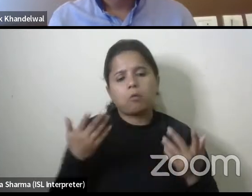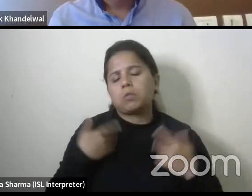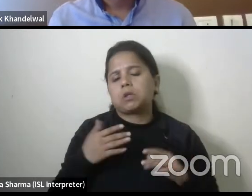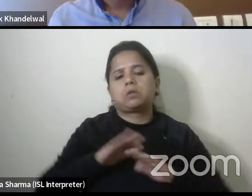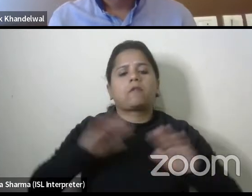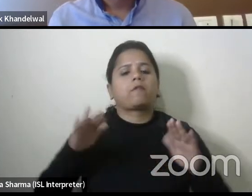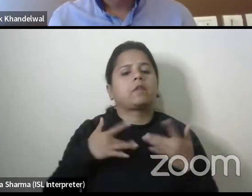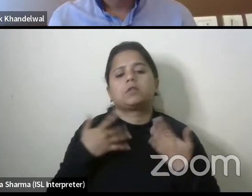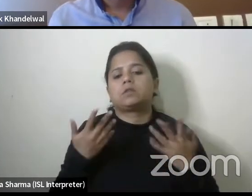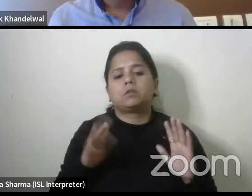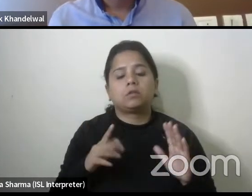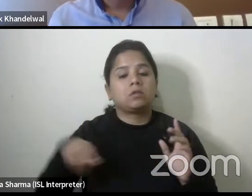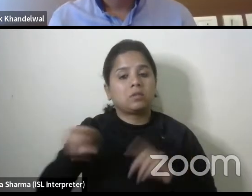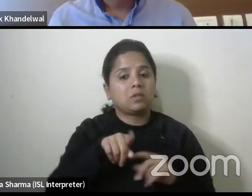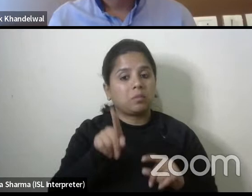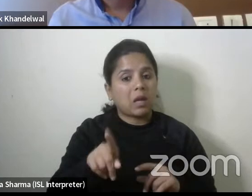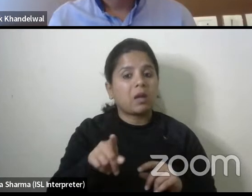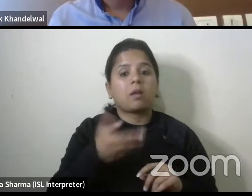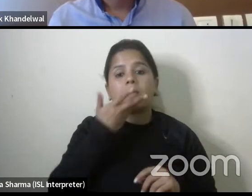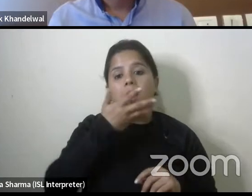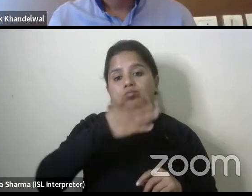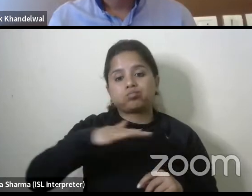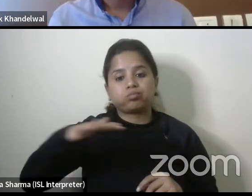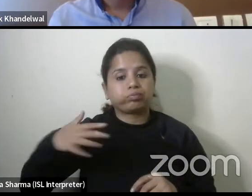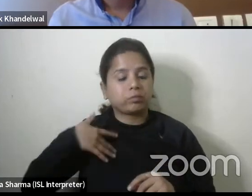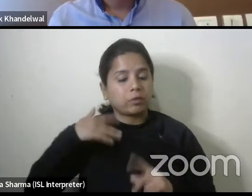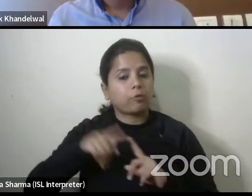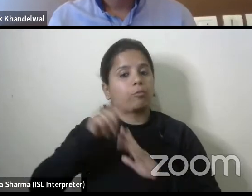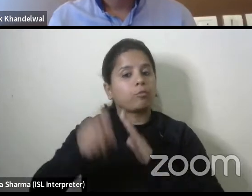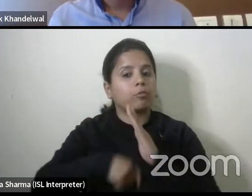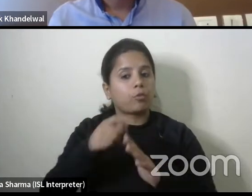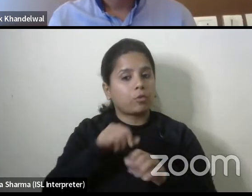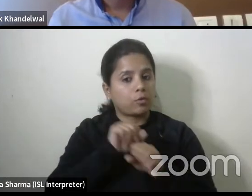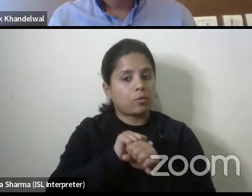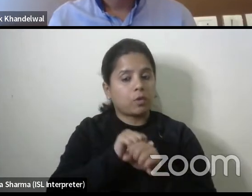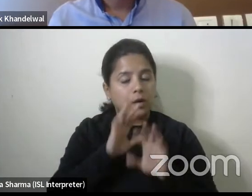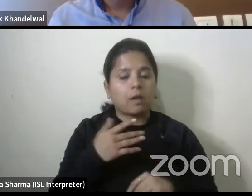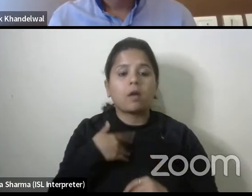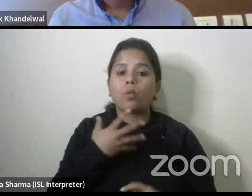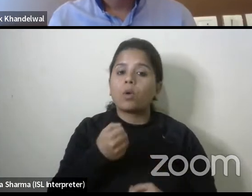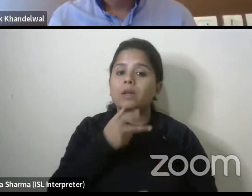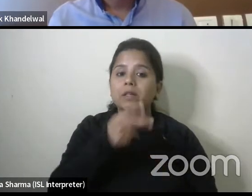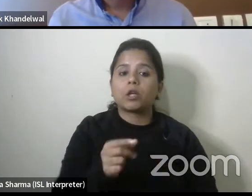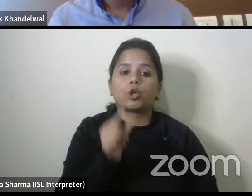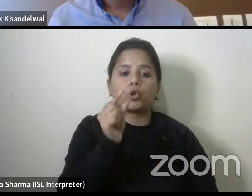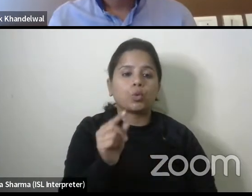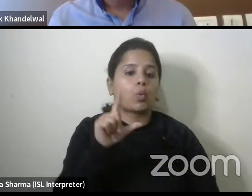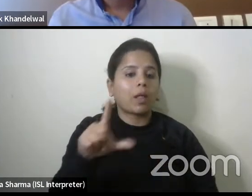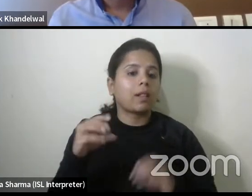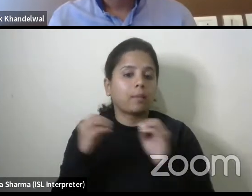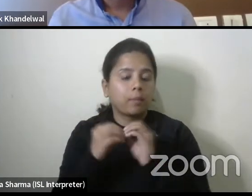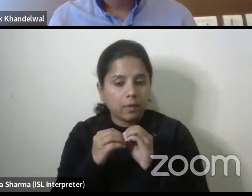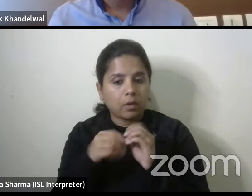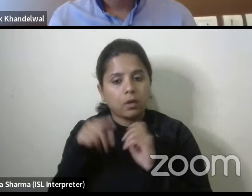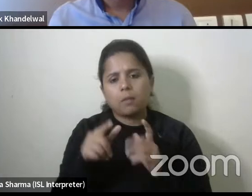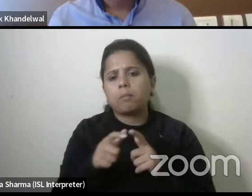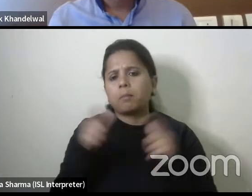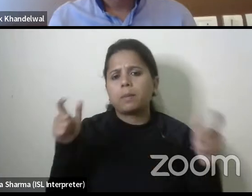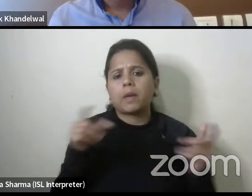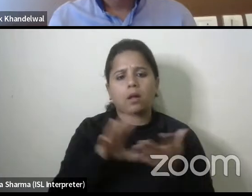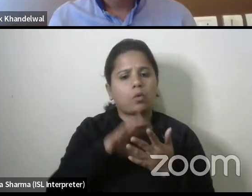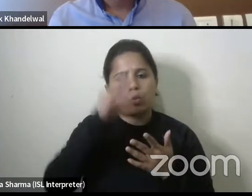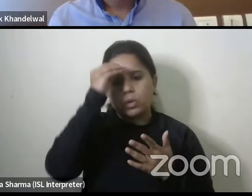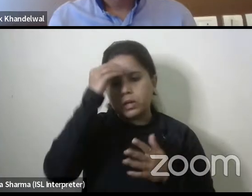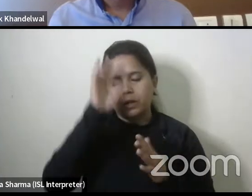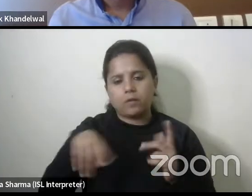uh in the case of the beach project that we worked on uh i will say that uh the ulb had a huge learning the